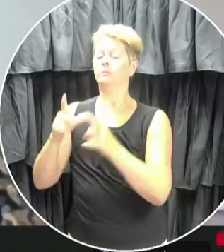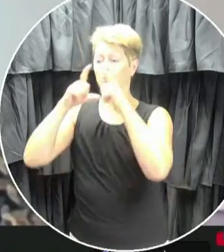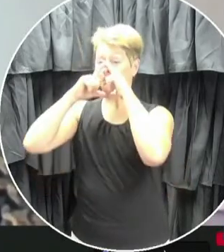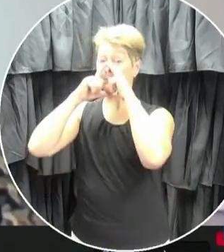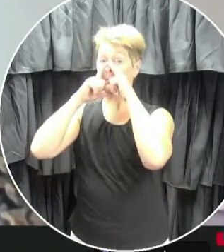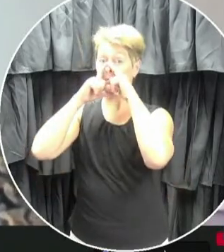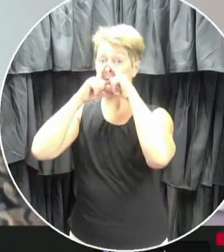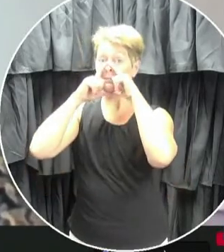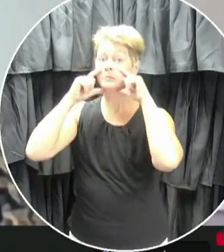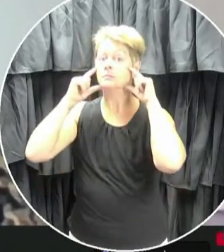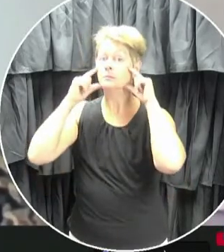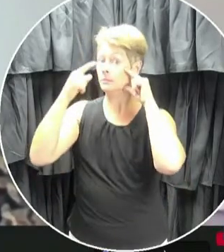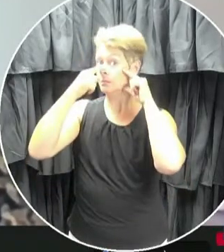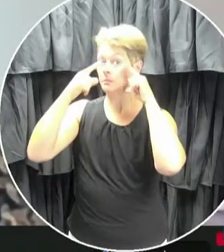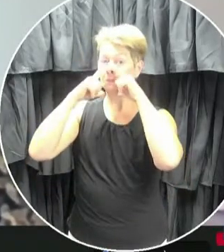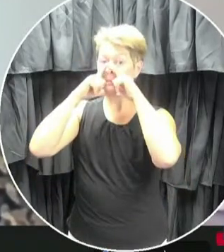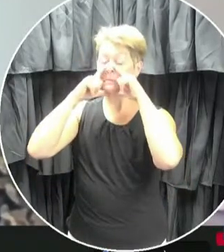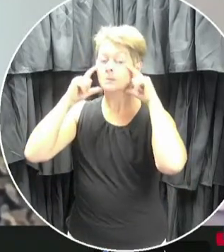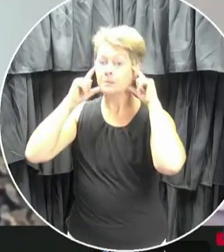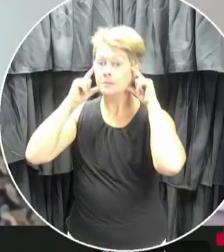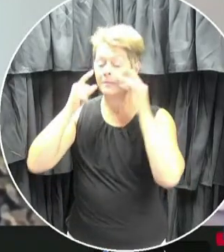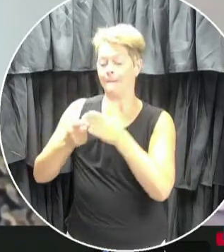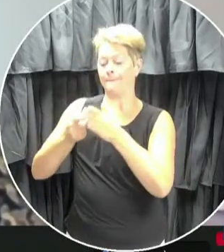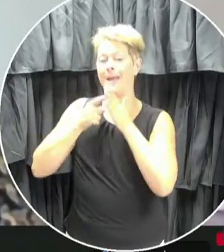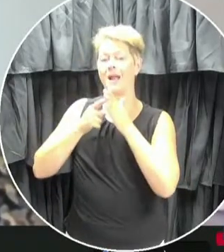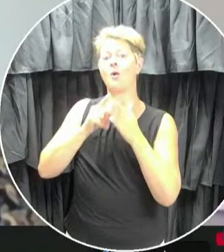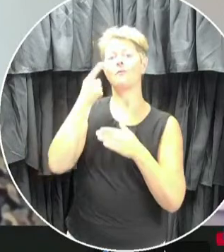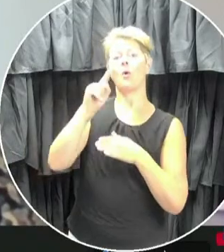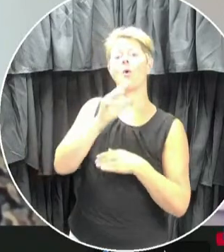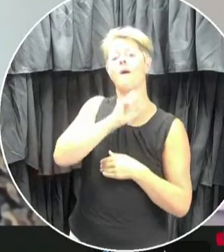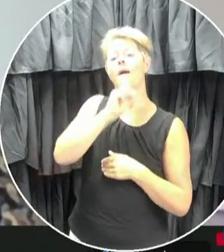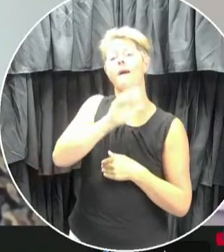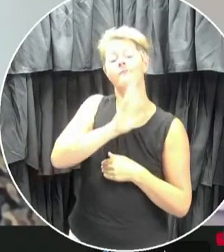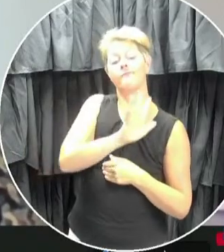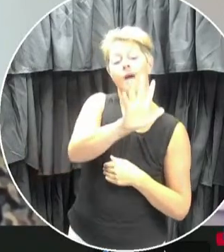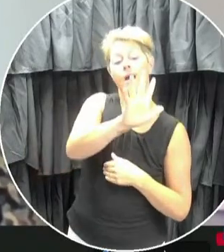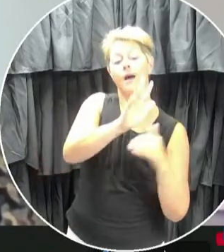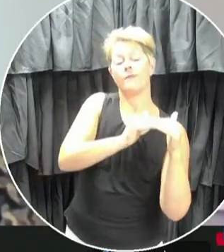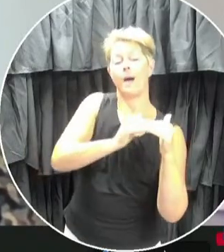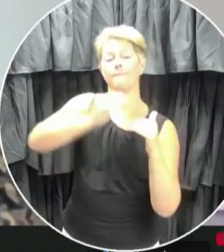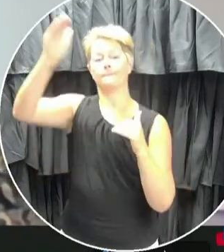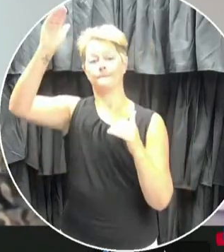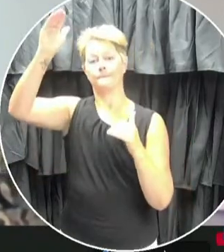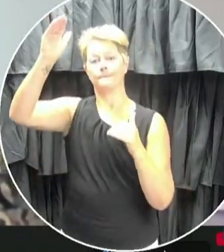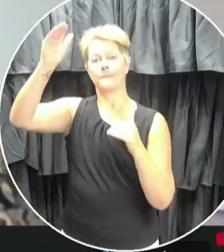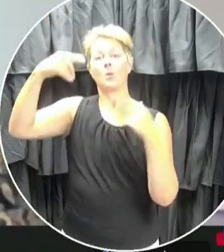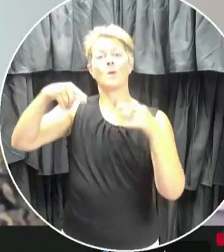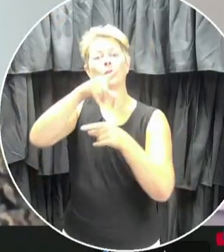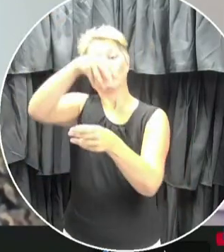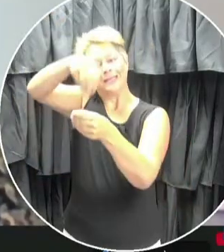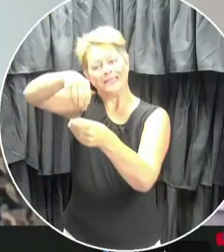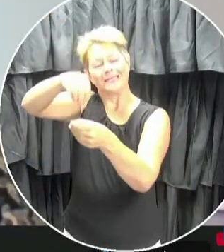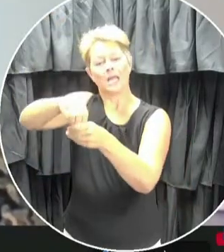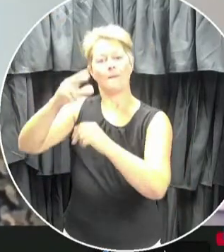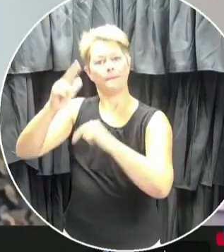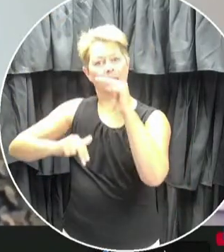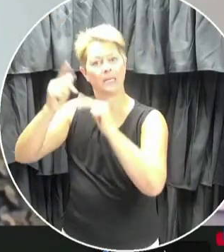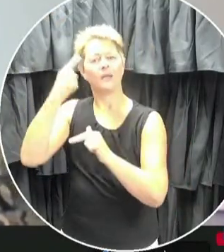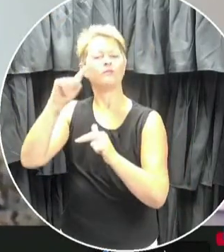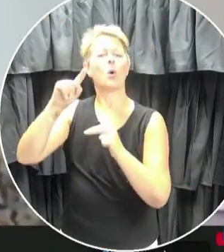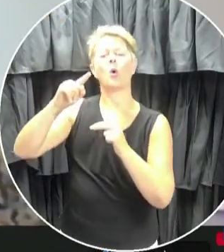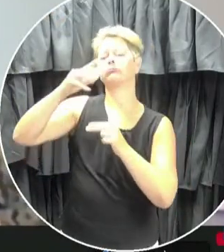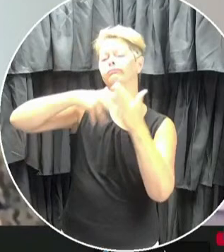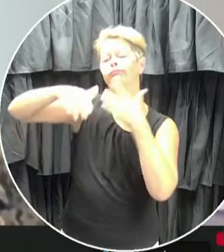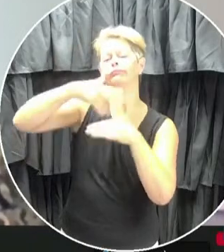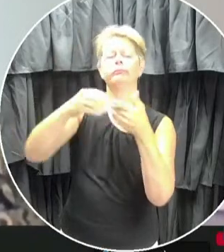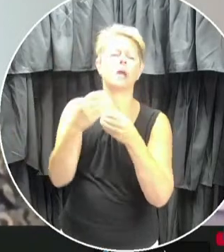nose and mouth will be mandatory for people five years of age and older while in public indoor settings, such as common areas